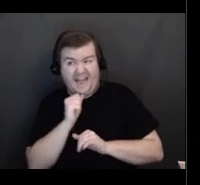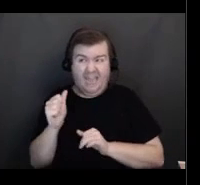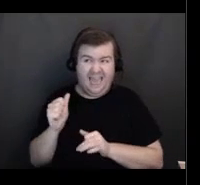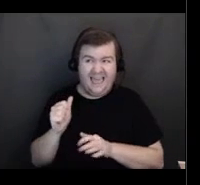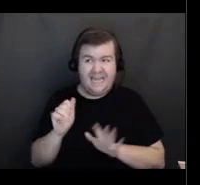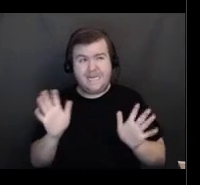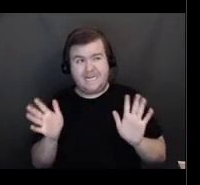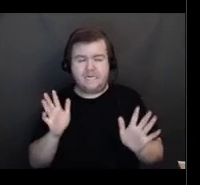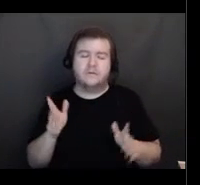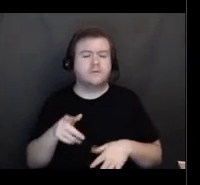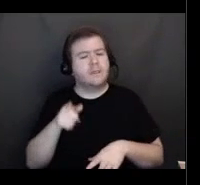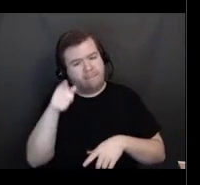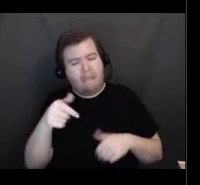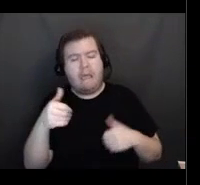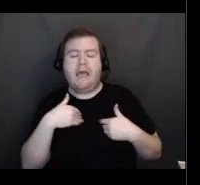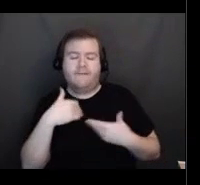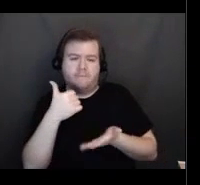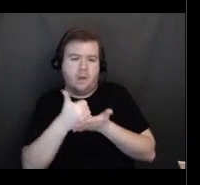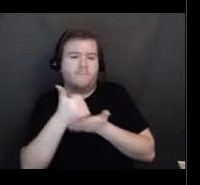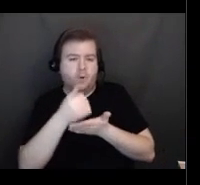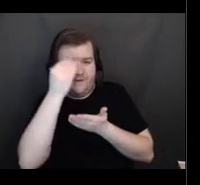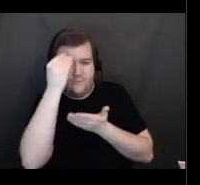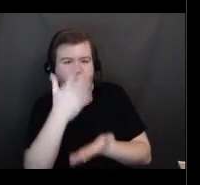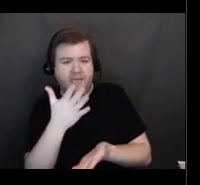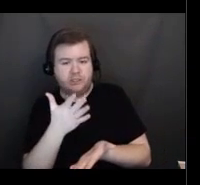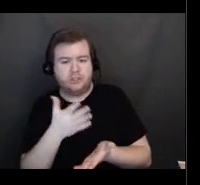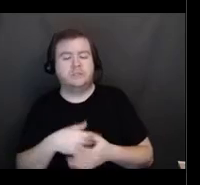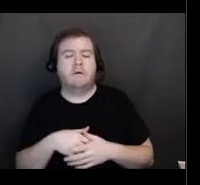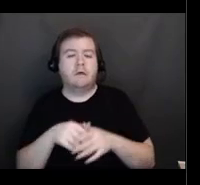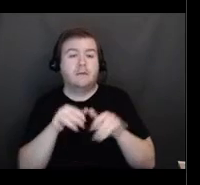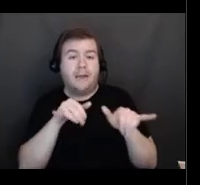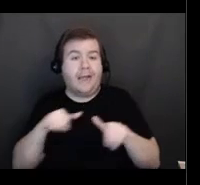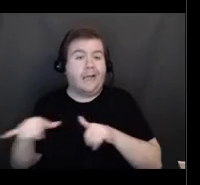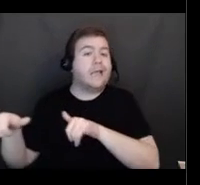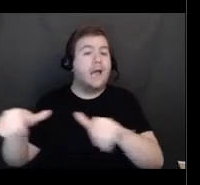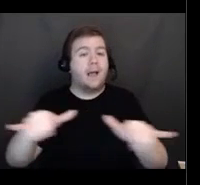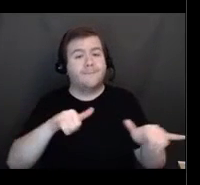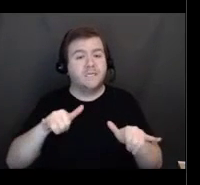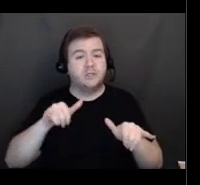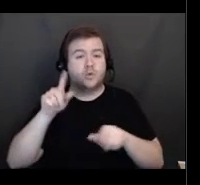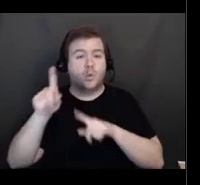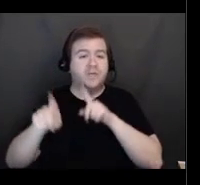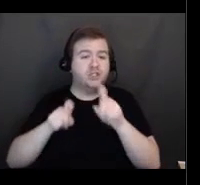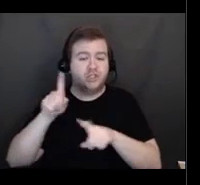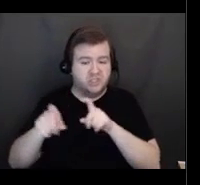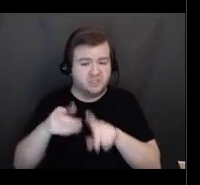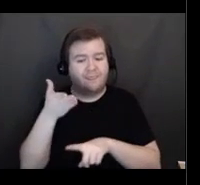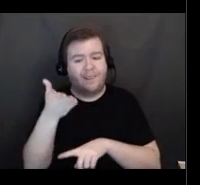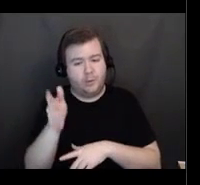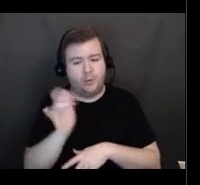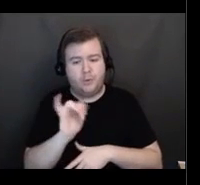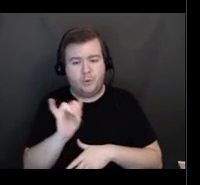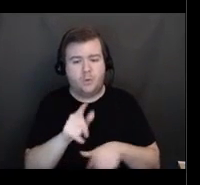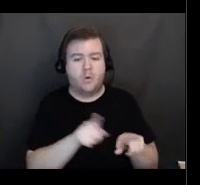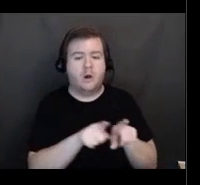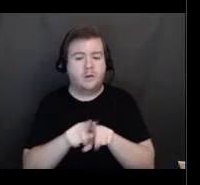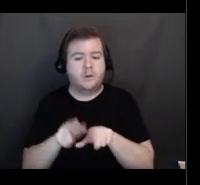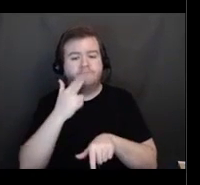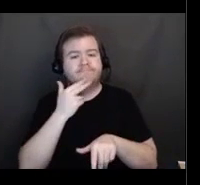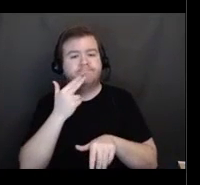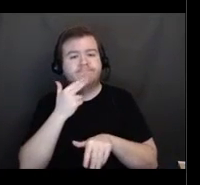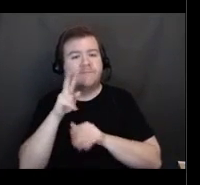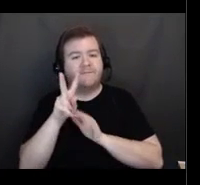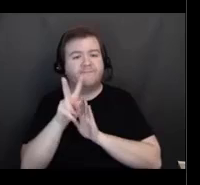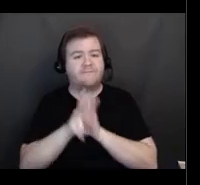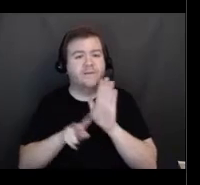There is common vaccine questions. So there's a section there on that. There's also a short video, what to expect